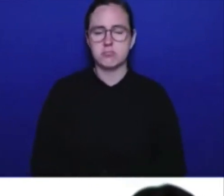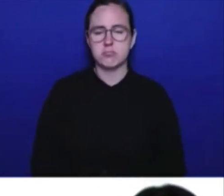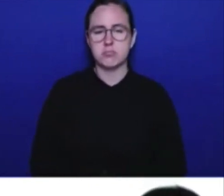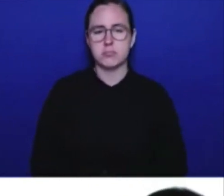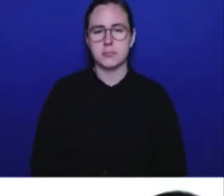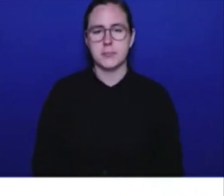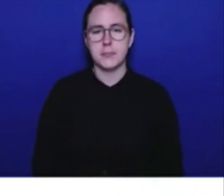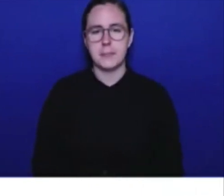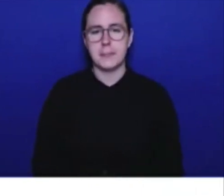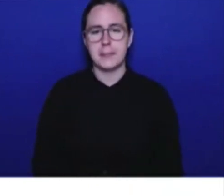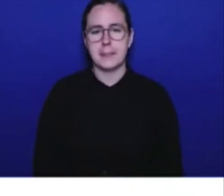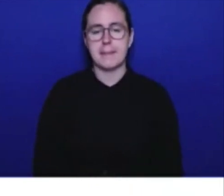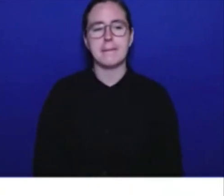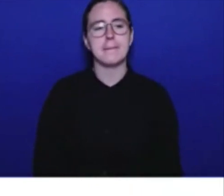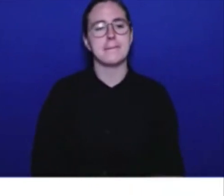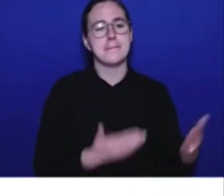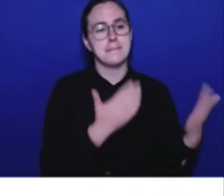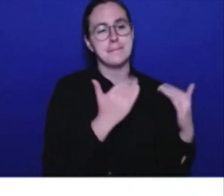Vancouver Sun.